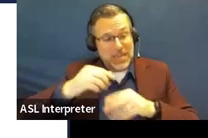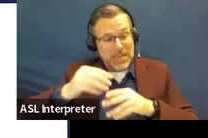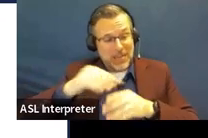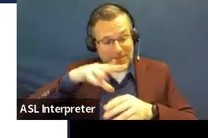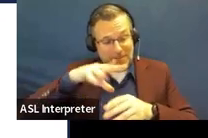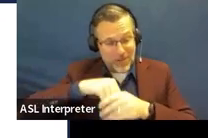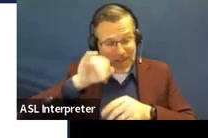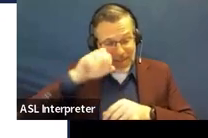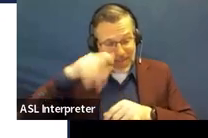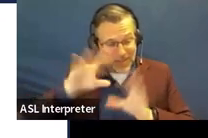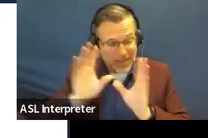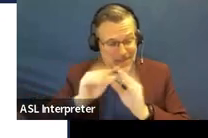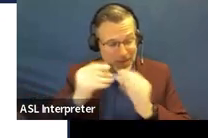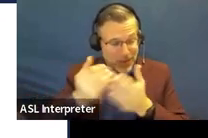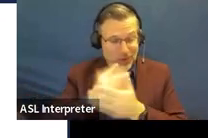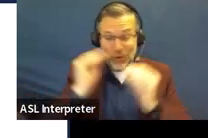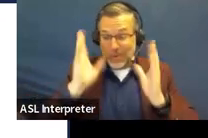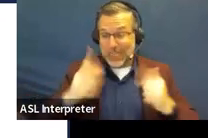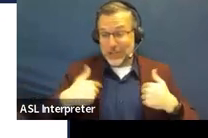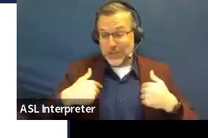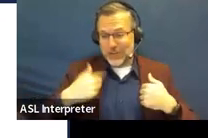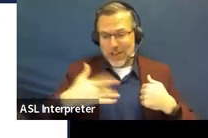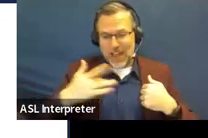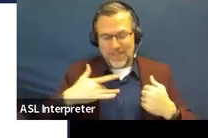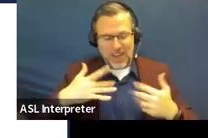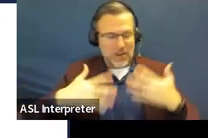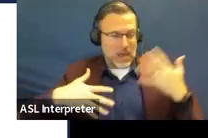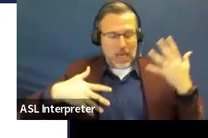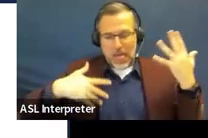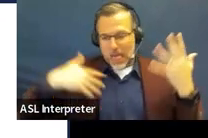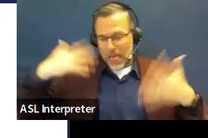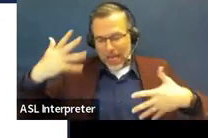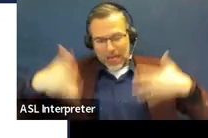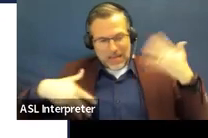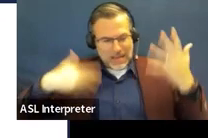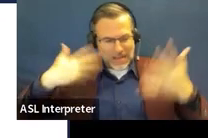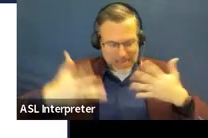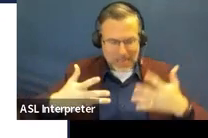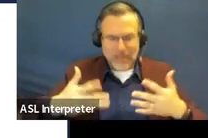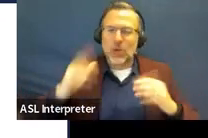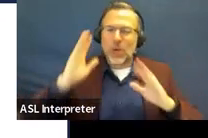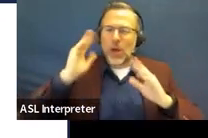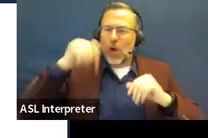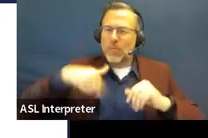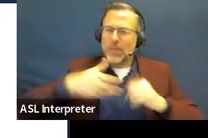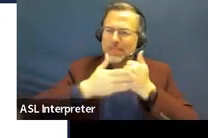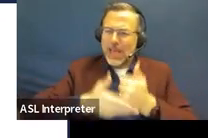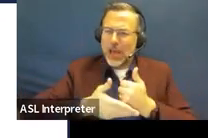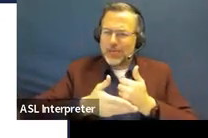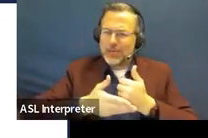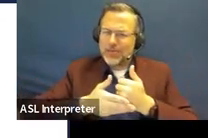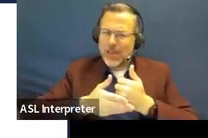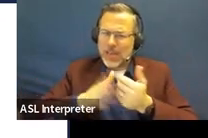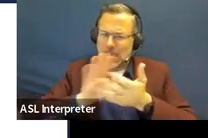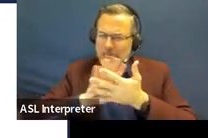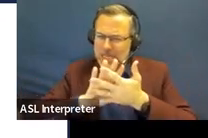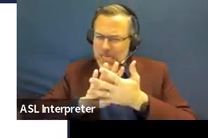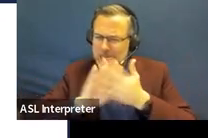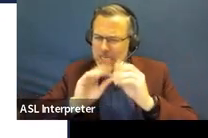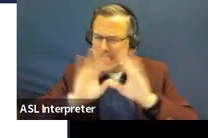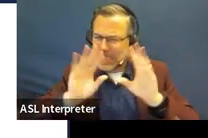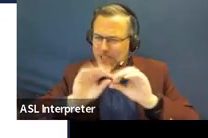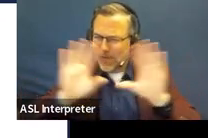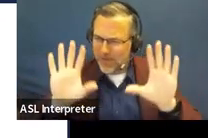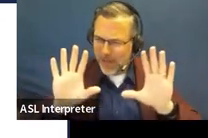as kind of a first introduction for those teachers to have some idea of what they're getting into. And we'll talk about the